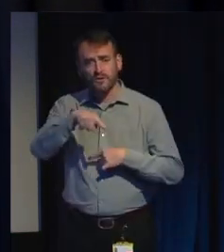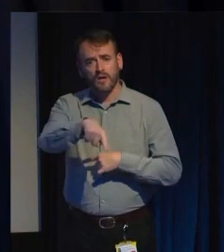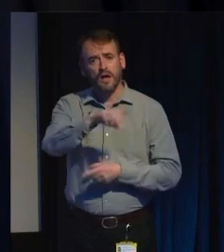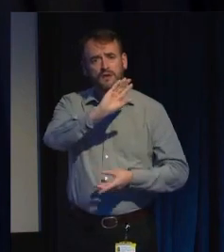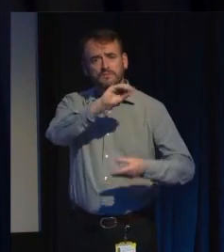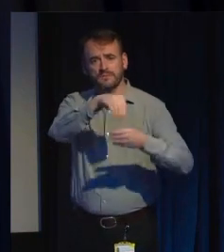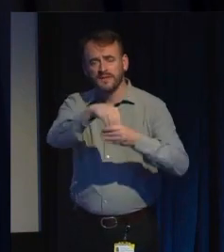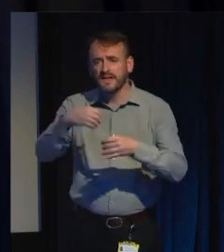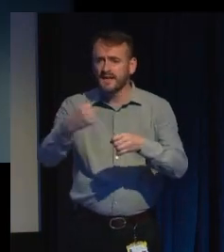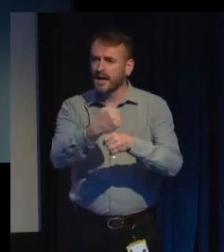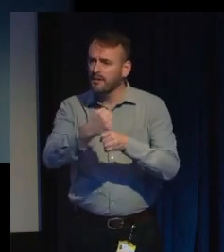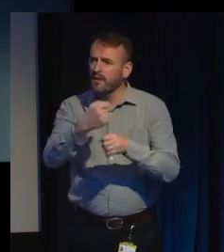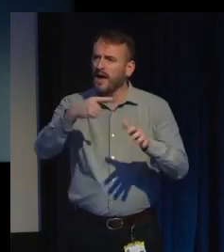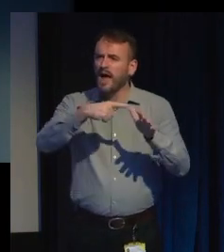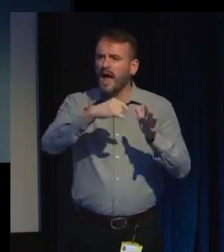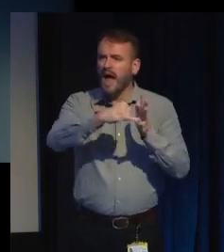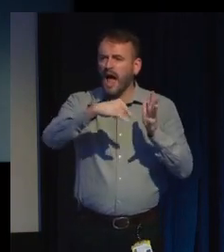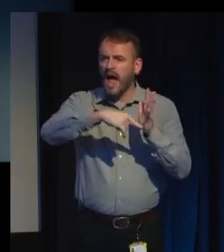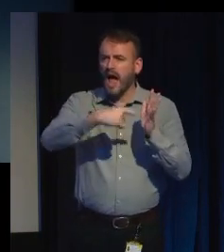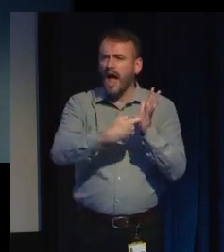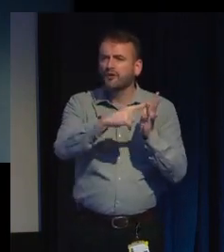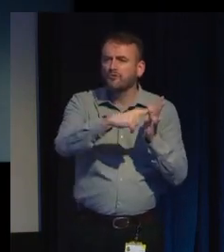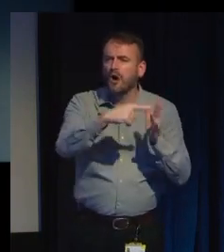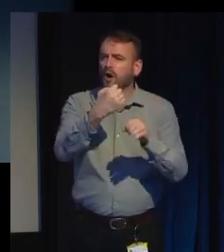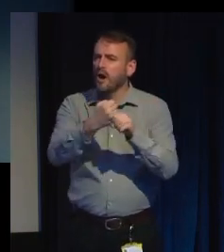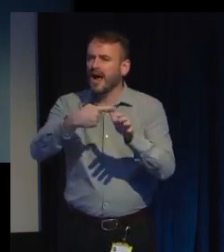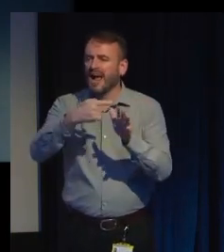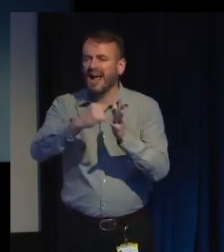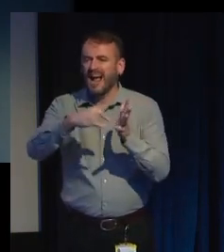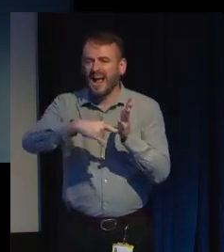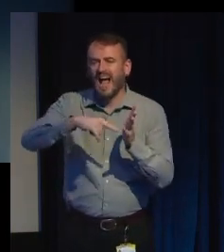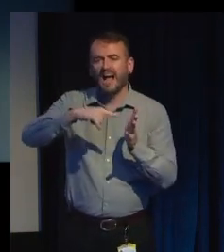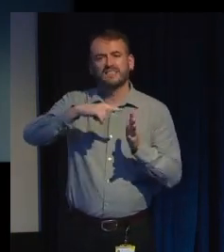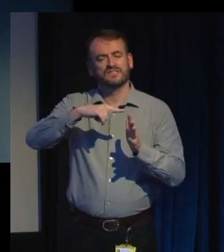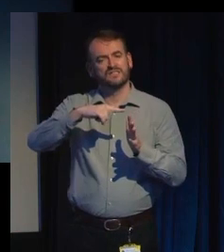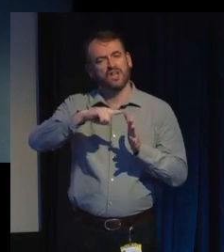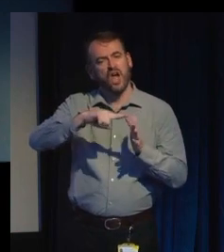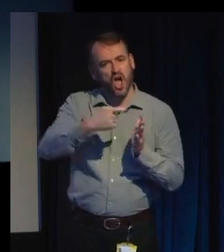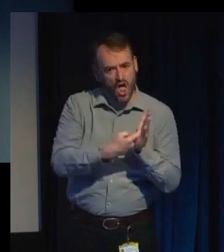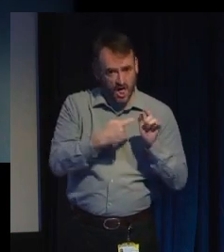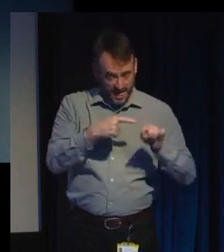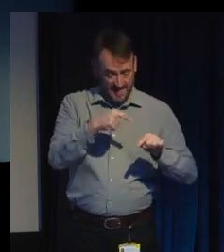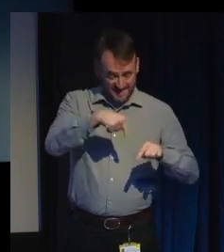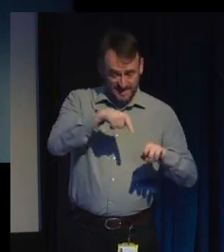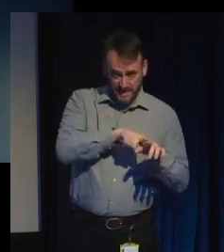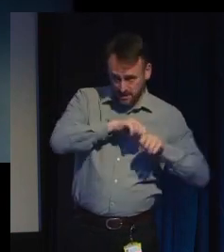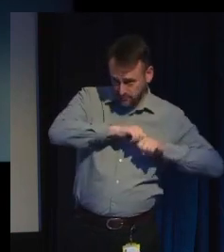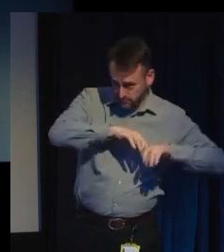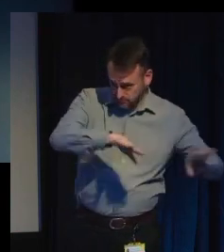came out this year. I also did some writing for Over the Alps, which also came out this year. And